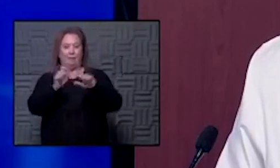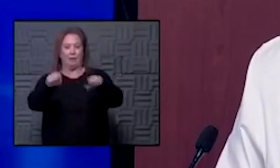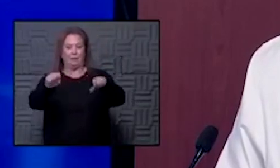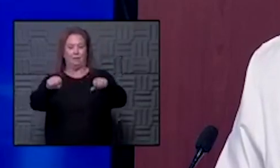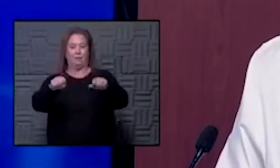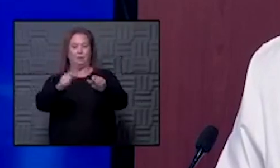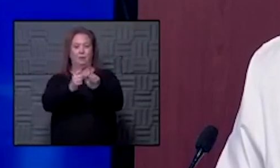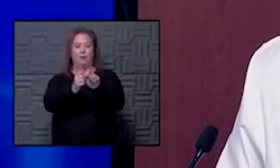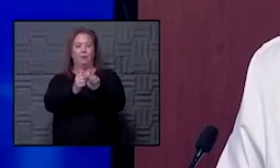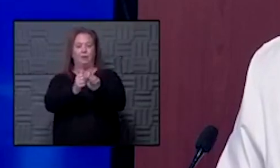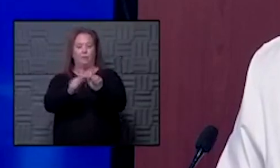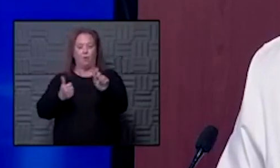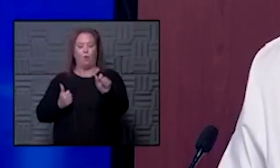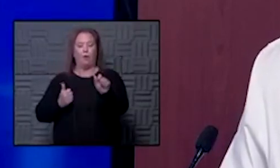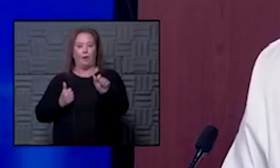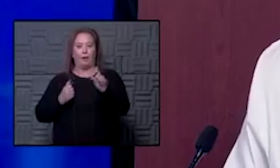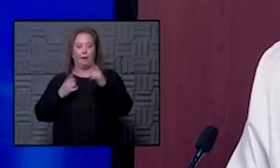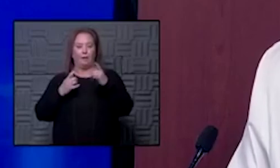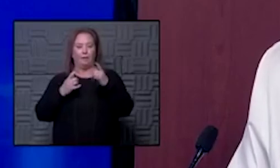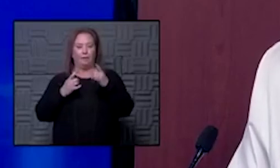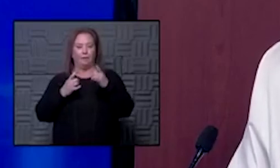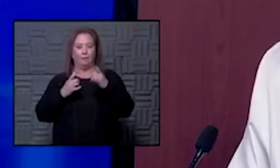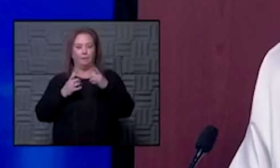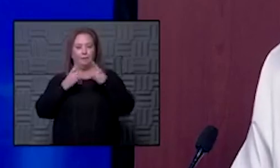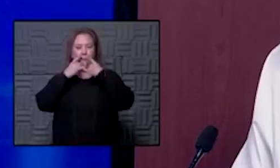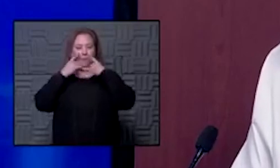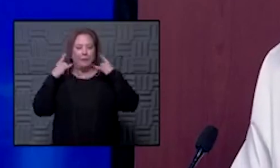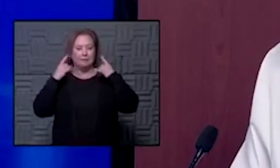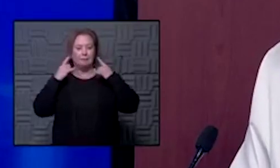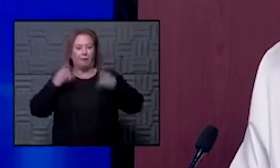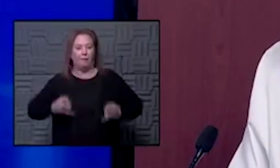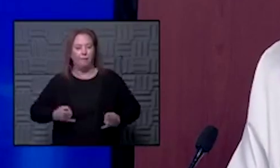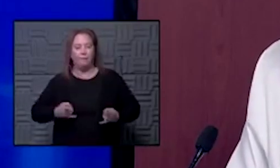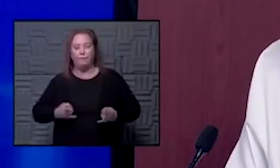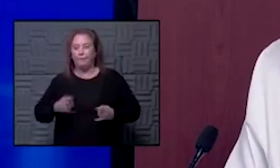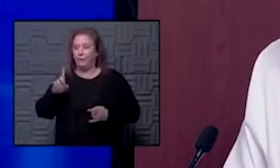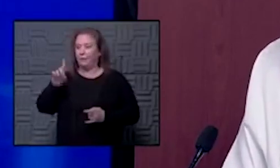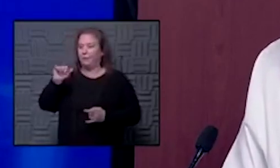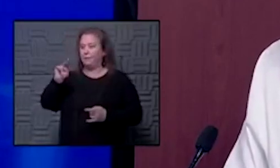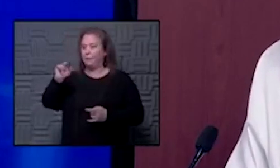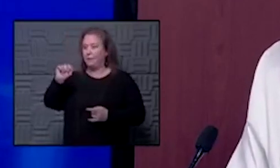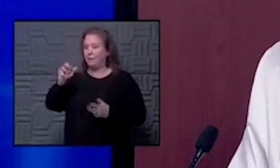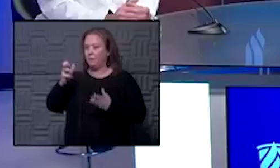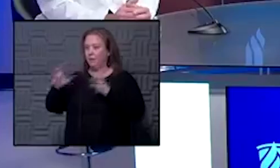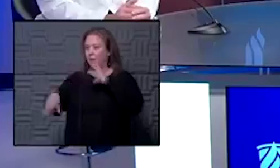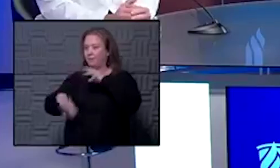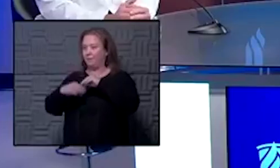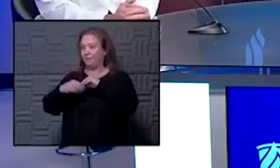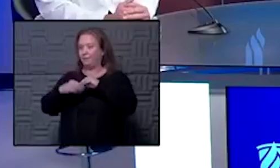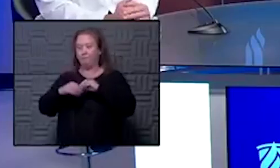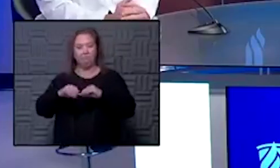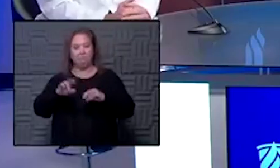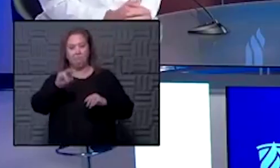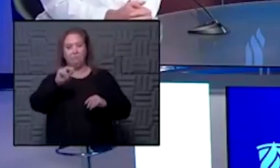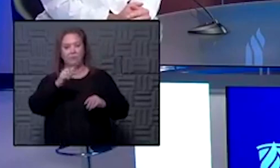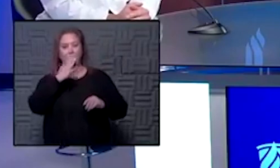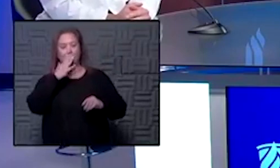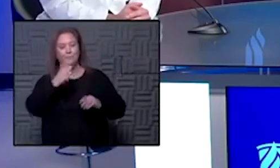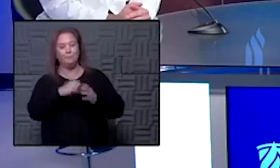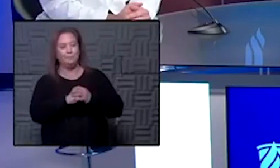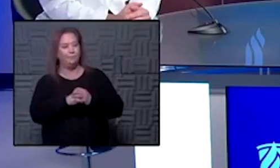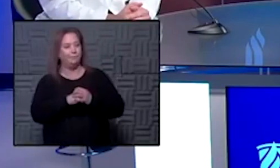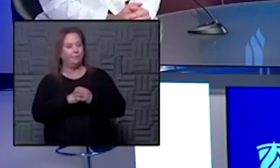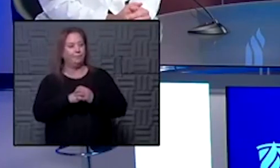possible to avoid close contact with masks off those sorts of things would remain important and dana things you want to add no i think that that's well said